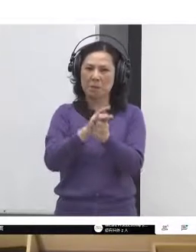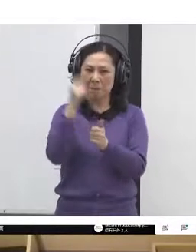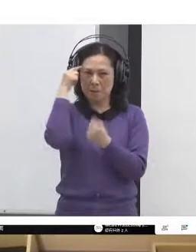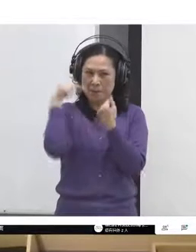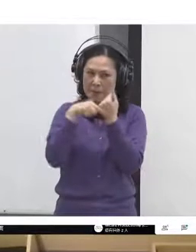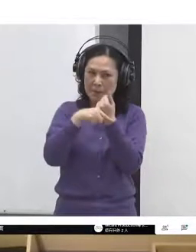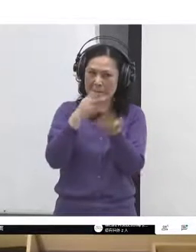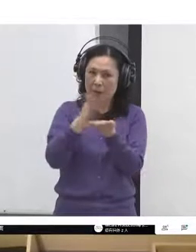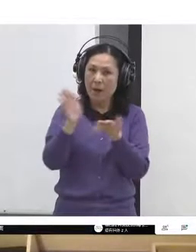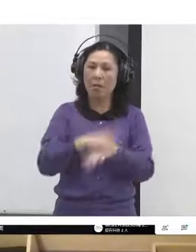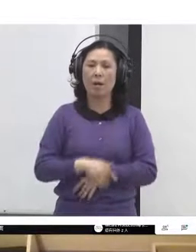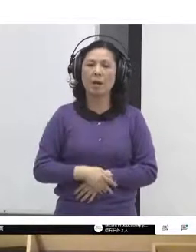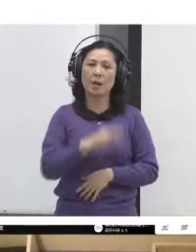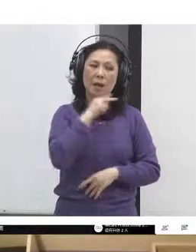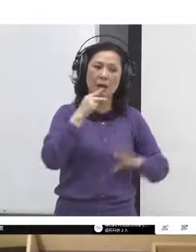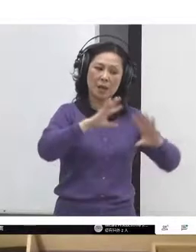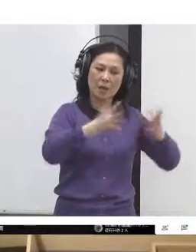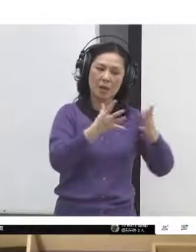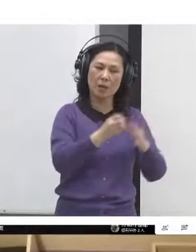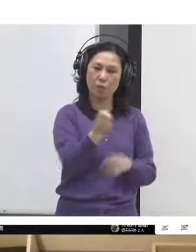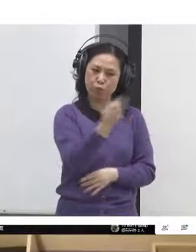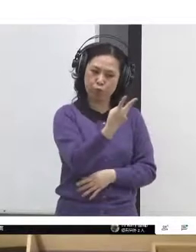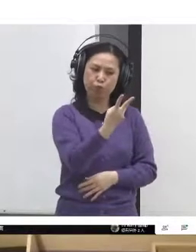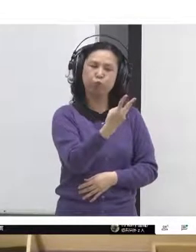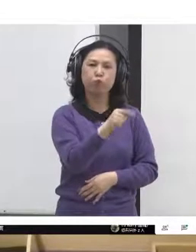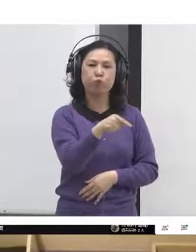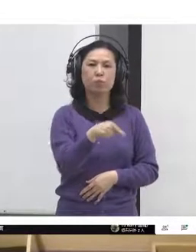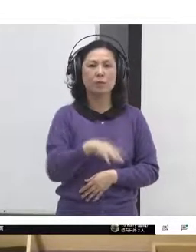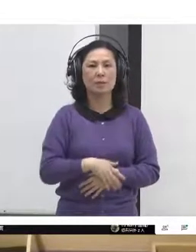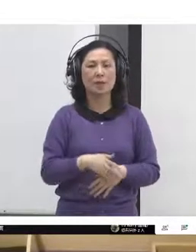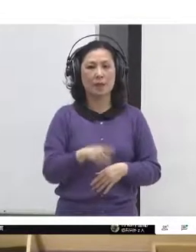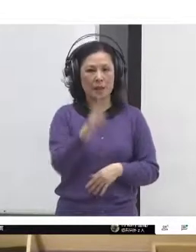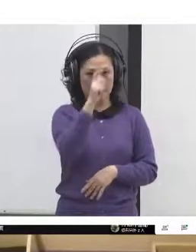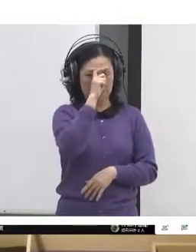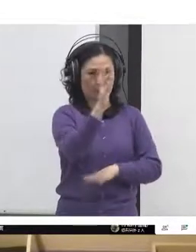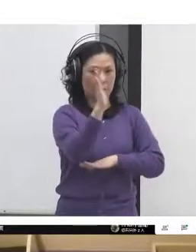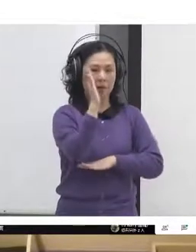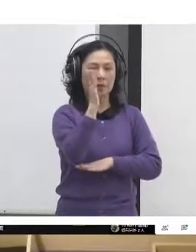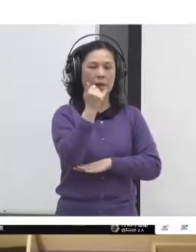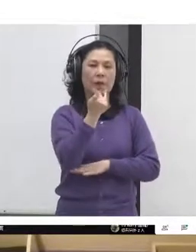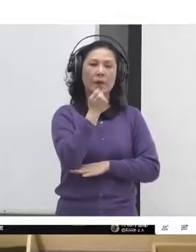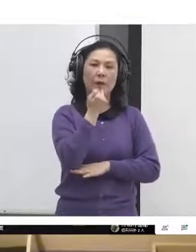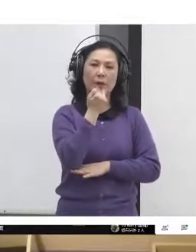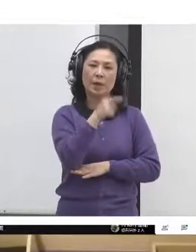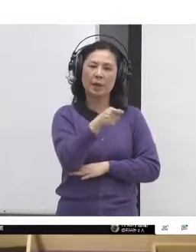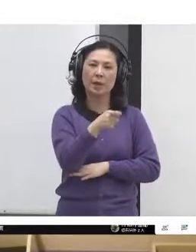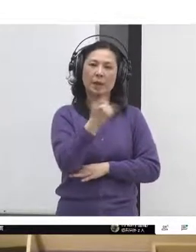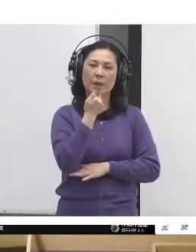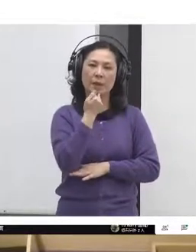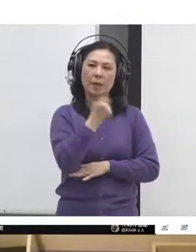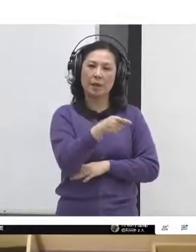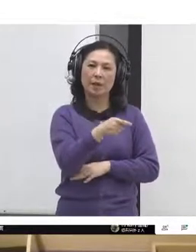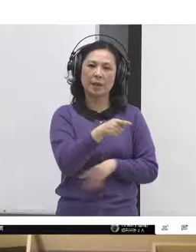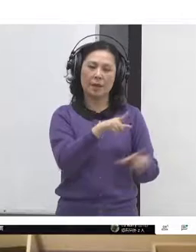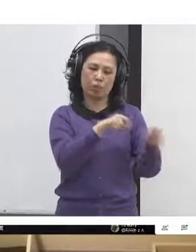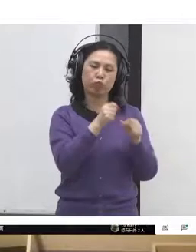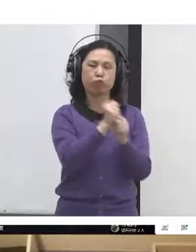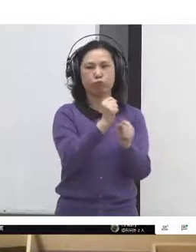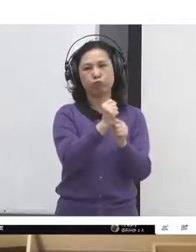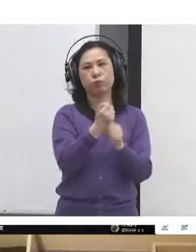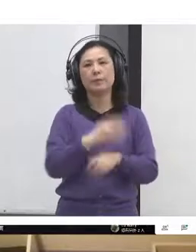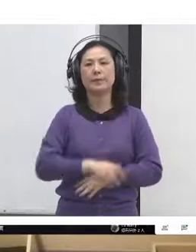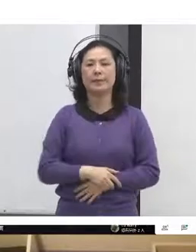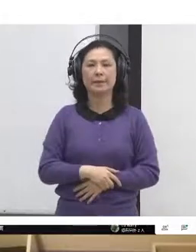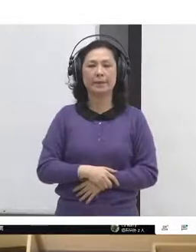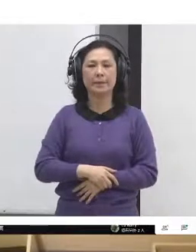've got three demands to firstly get the government to tell the truth, to aim to get to the net zero carbon